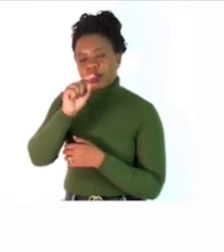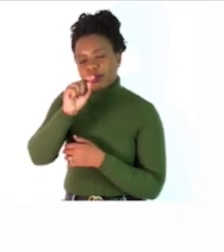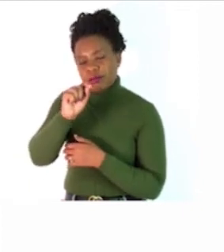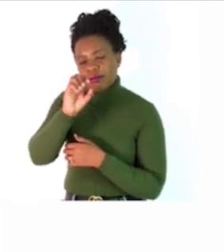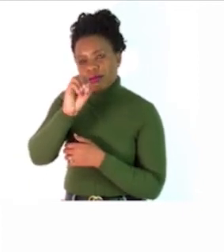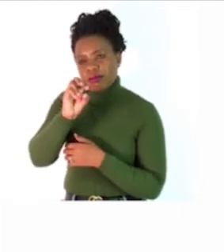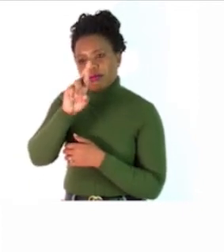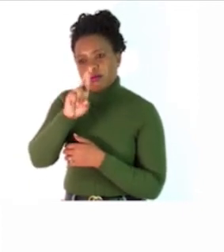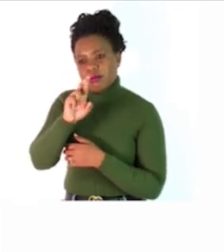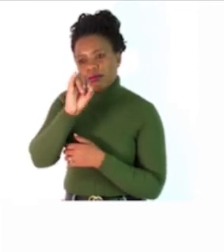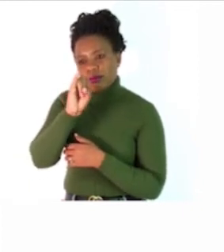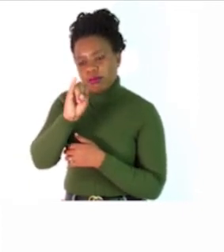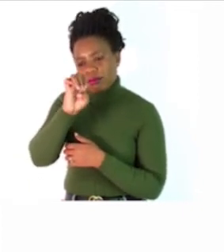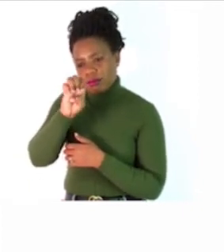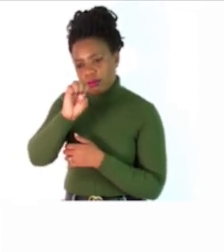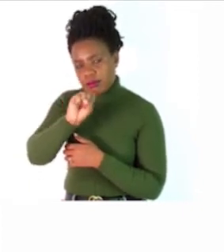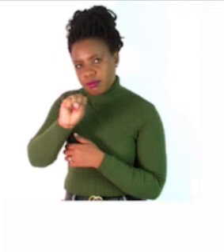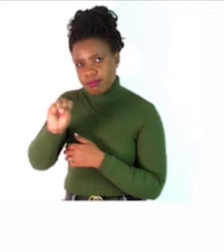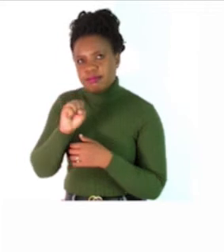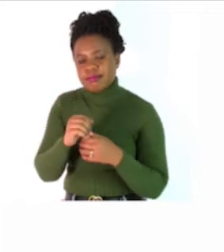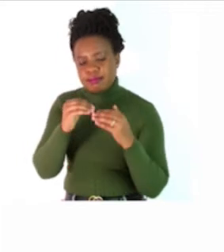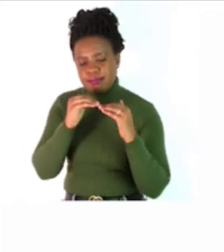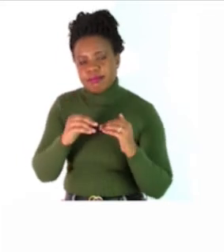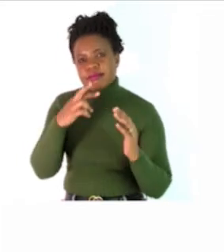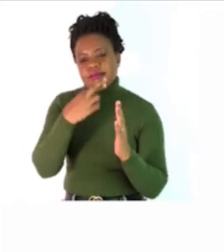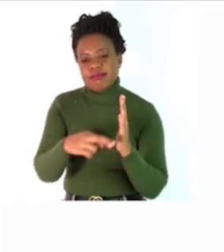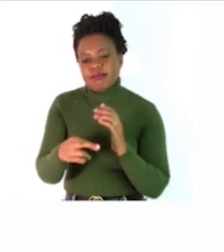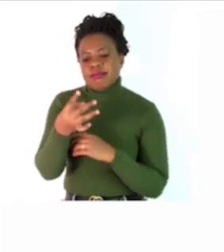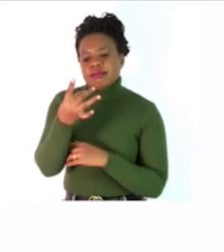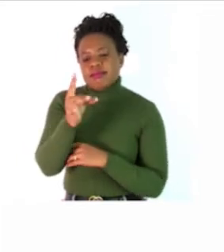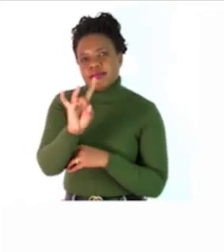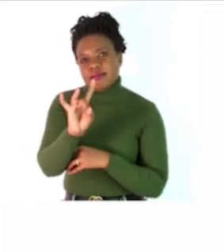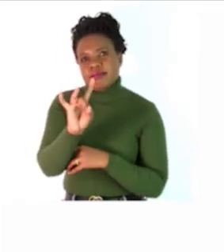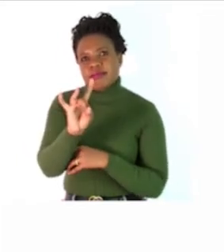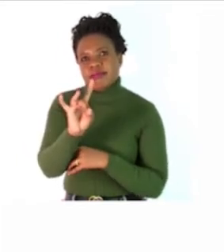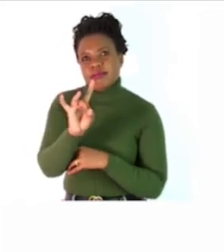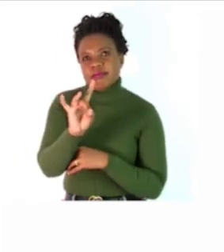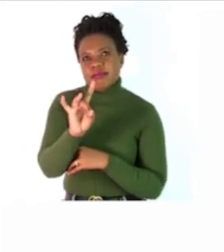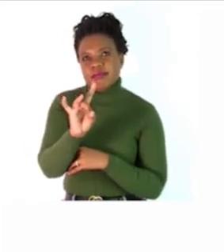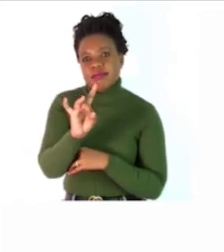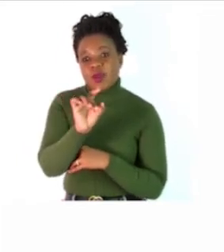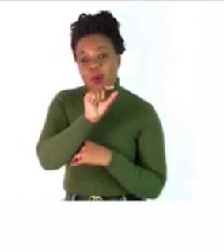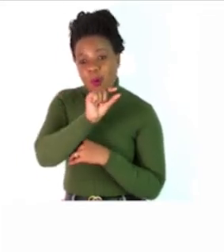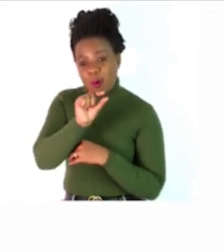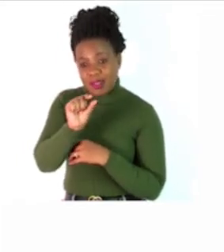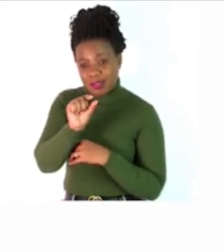replace with i e s let's go to rule number eight if a word ends in f